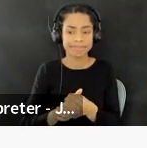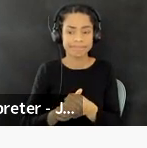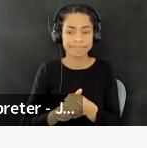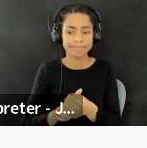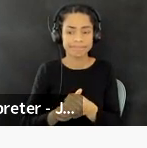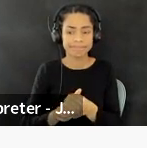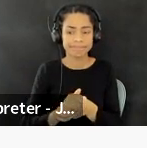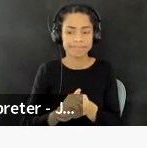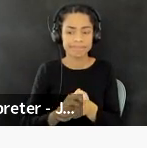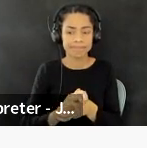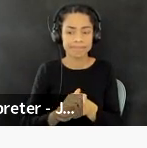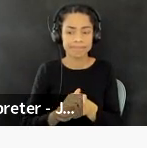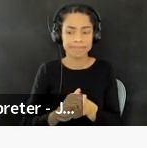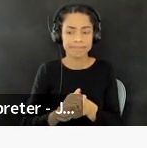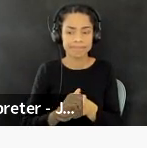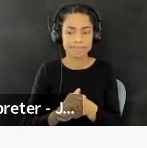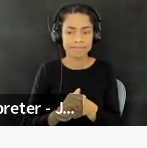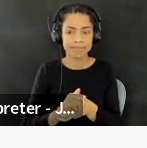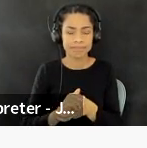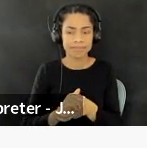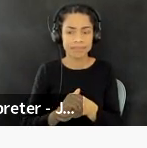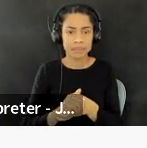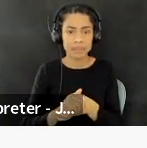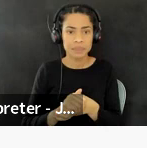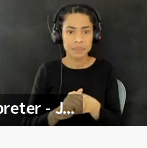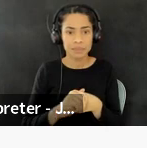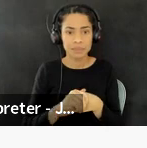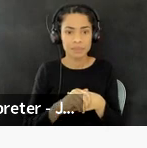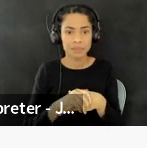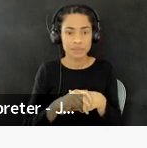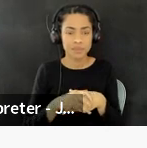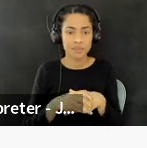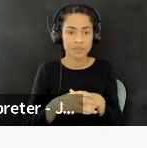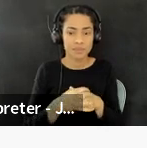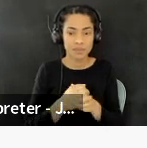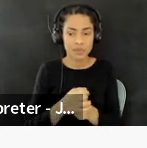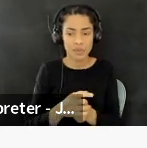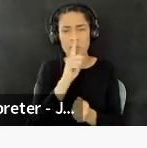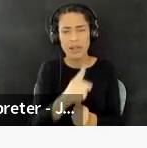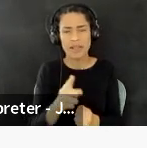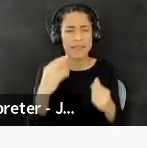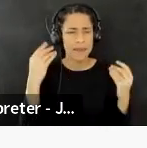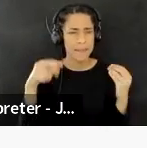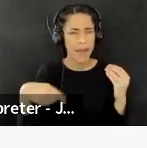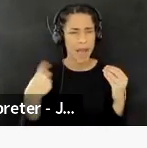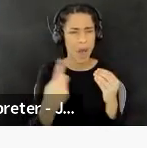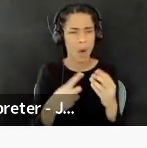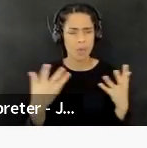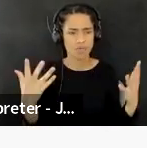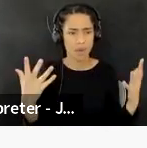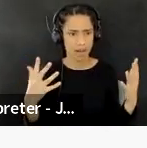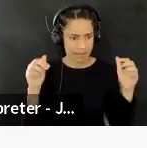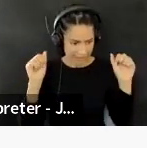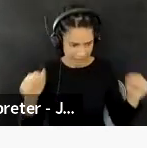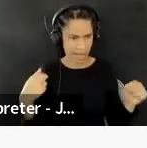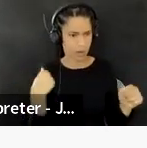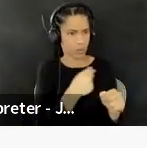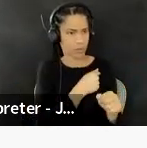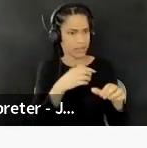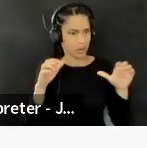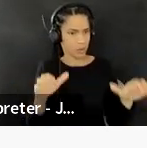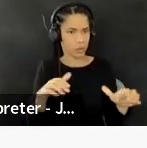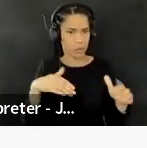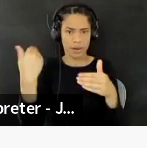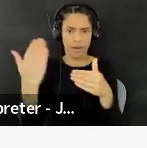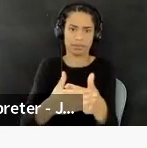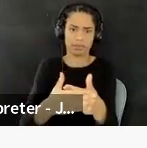the, to arrive at like, what are like the tangible next steps for us to continue doing this work?